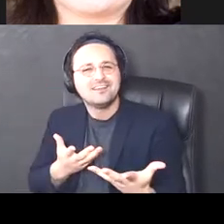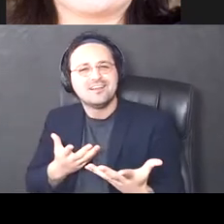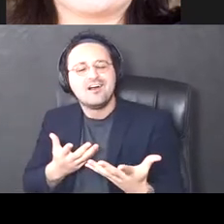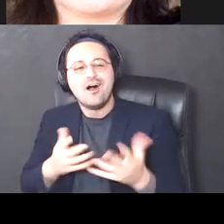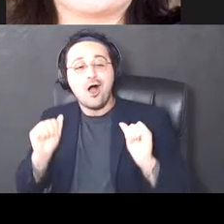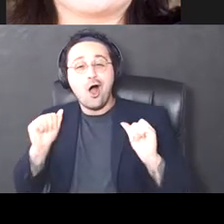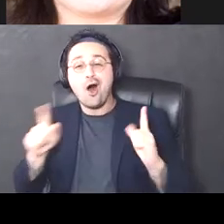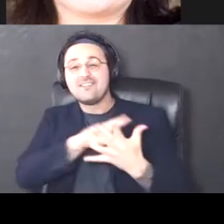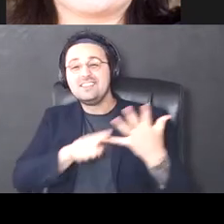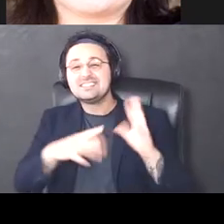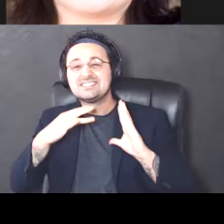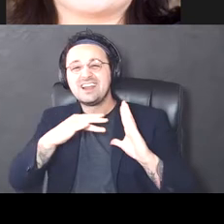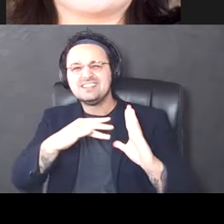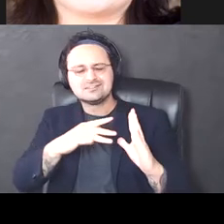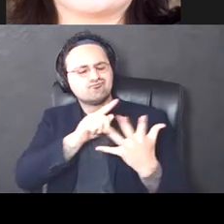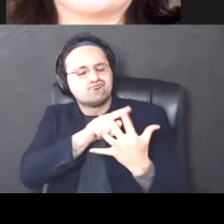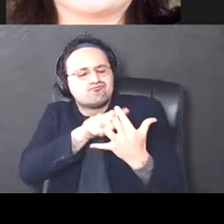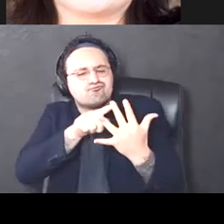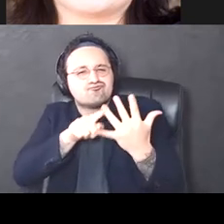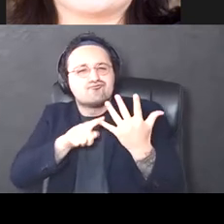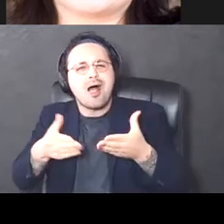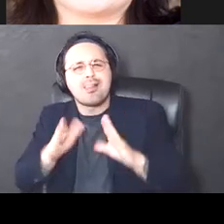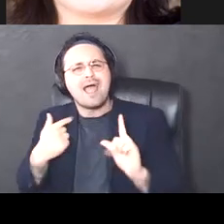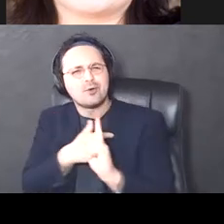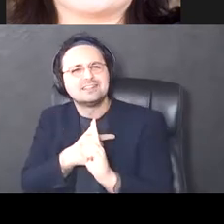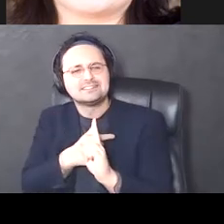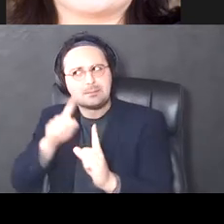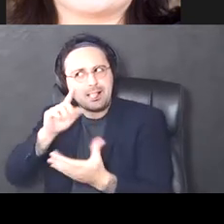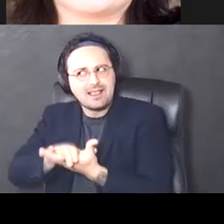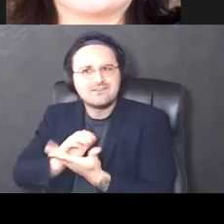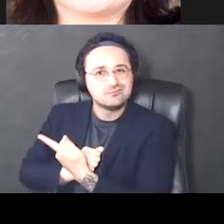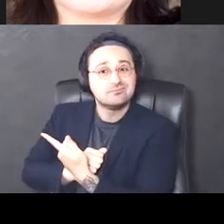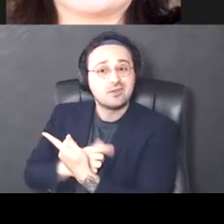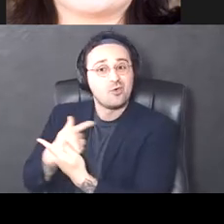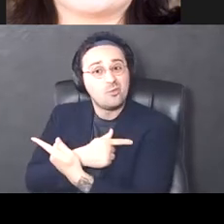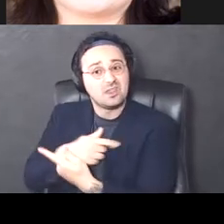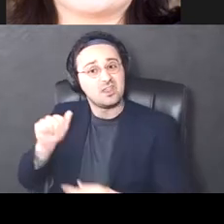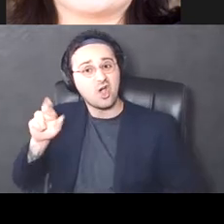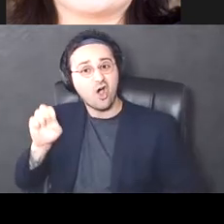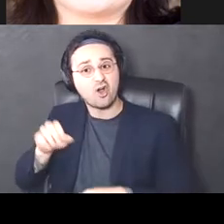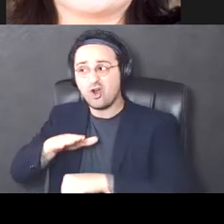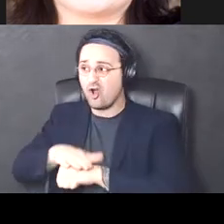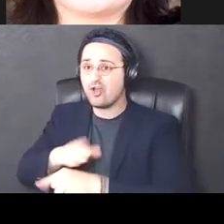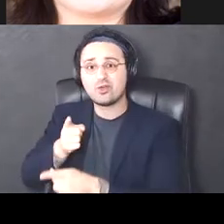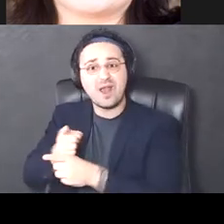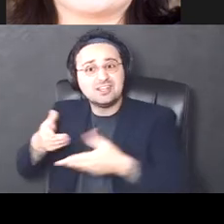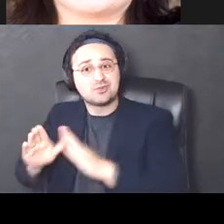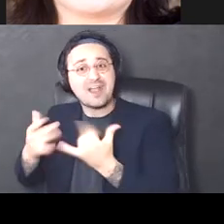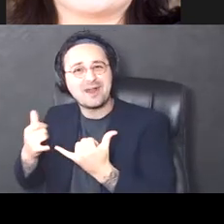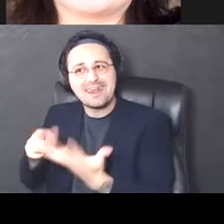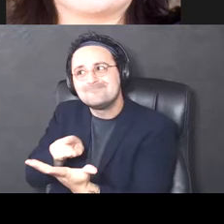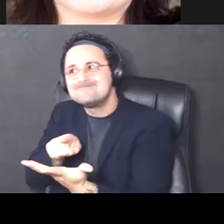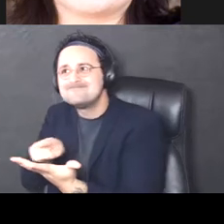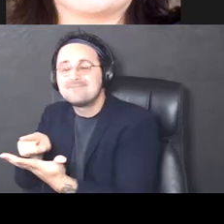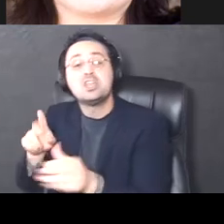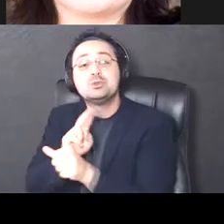all of these studies have really led us to, to believe that we really are on the right track by using this electrophysiological approach